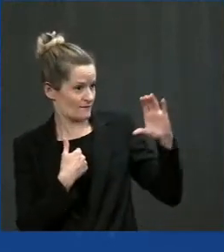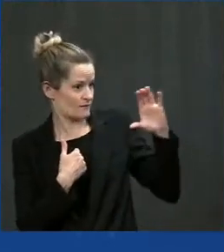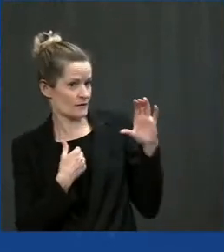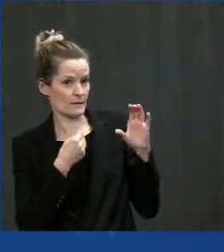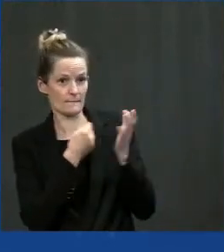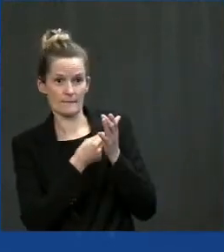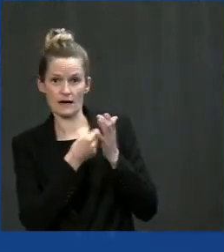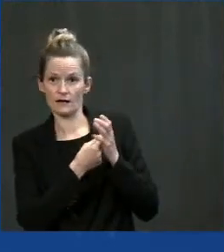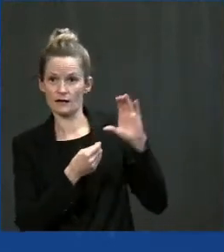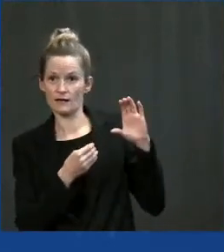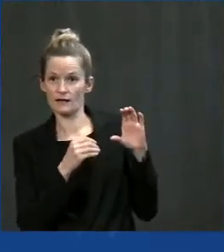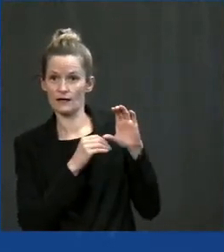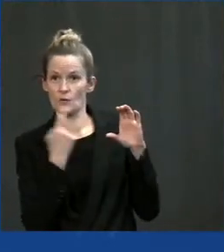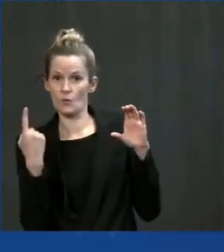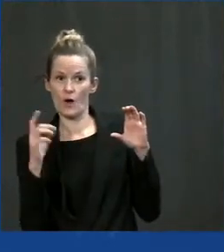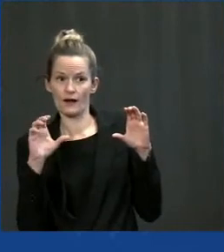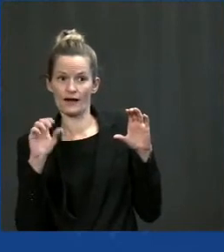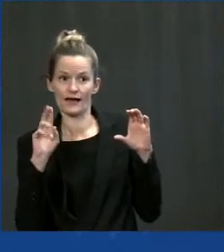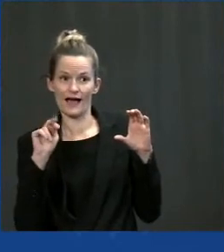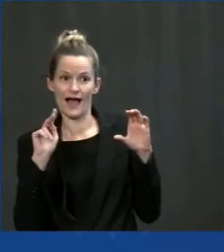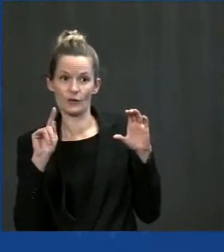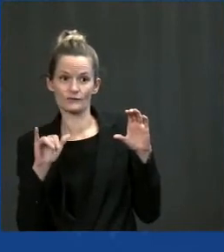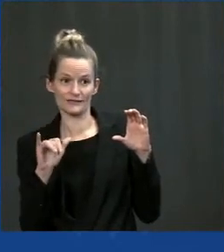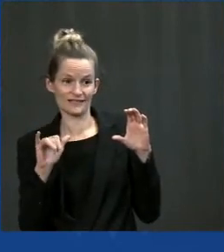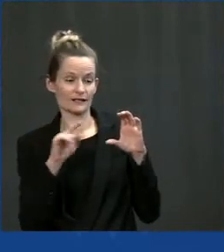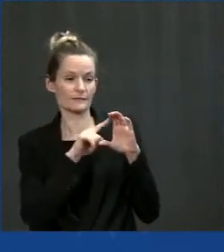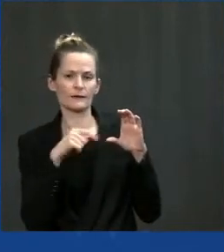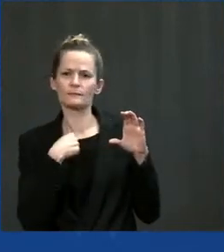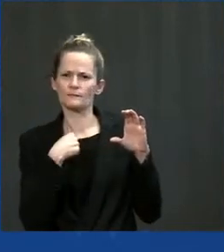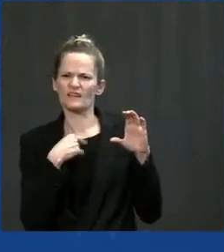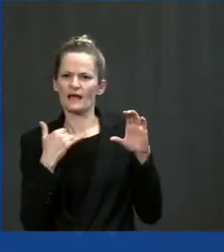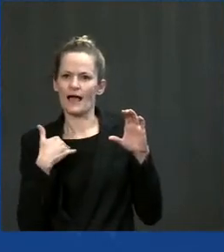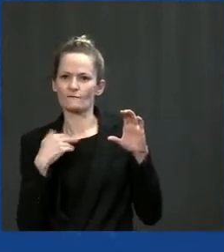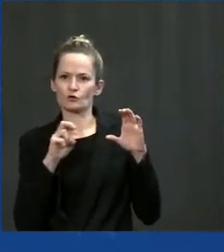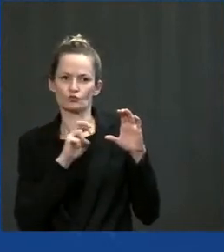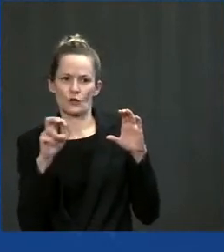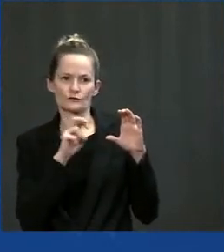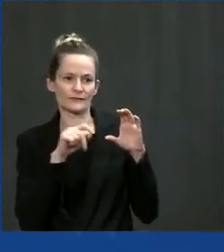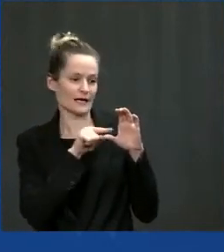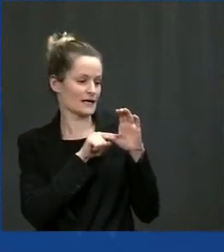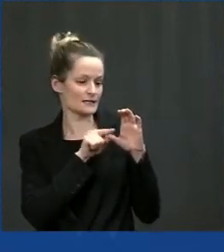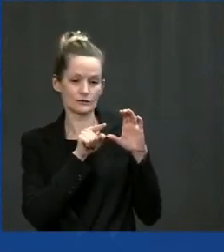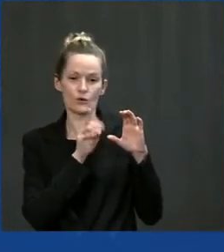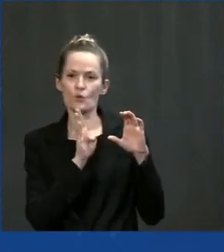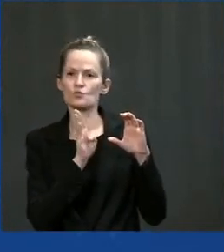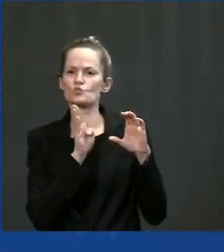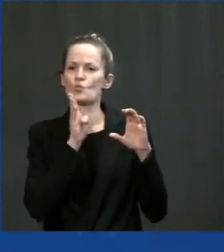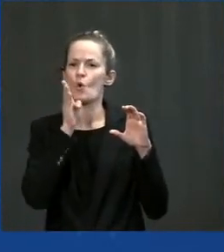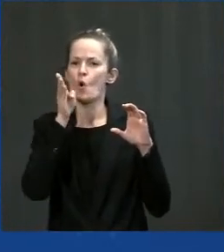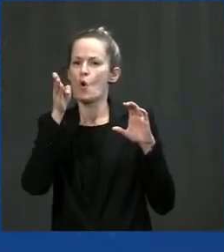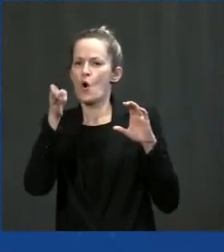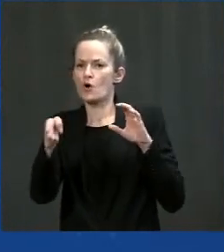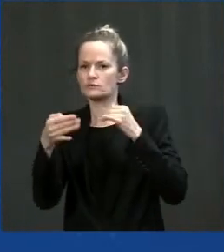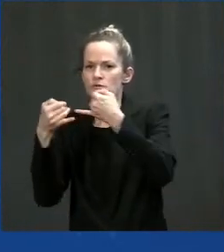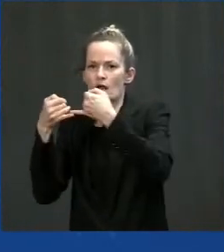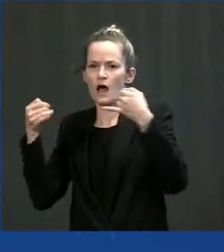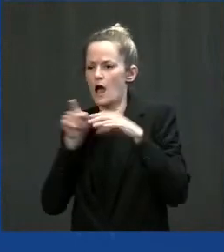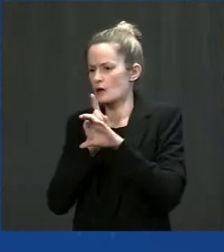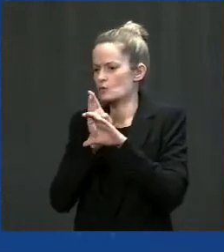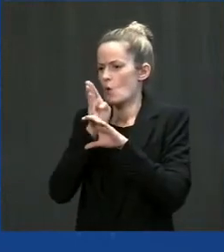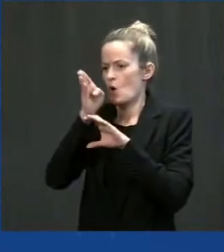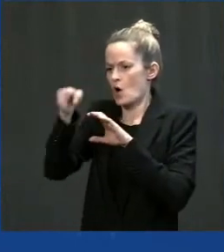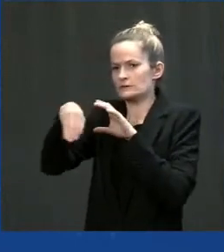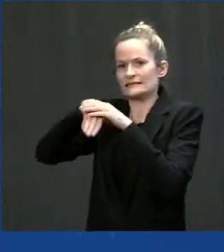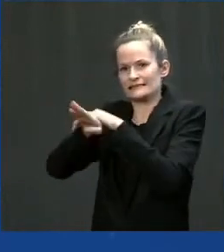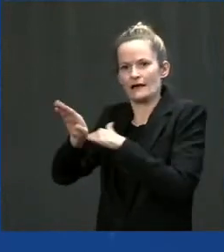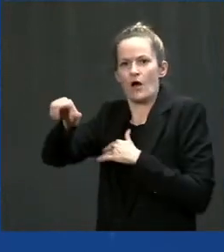do not. Absolutely. So we can't do it without the support and partnership of our state and federal government, and this bipartisan